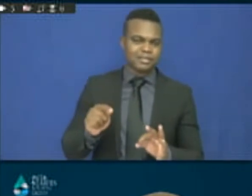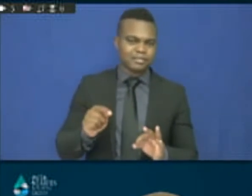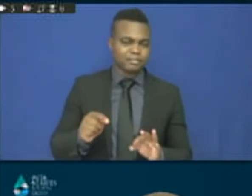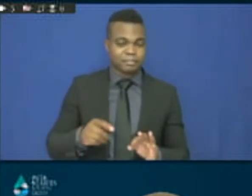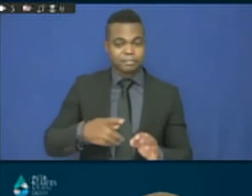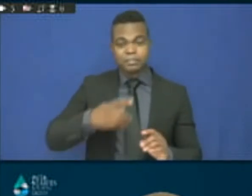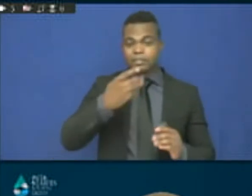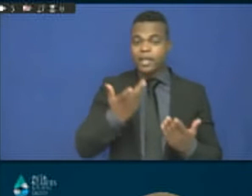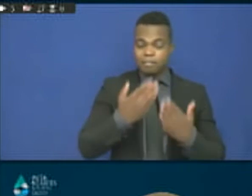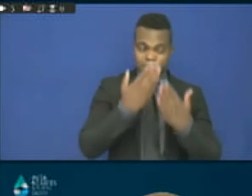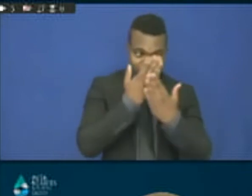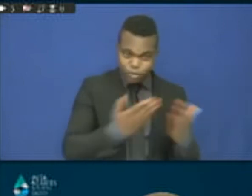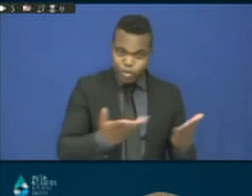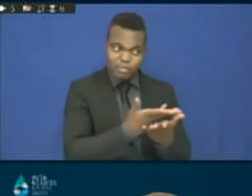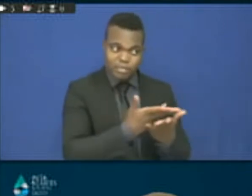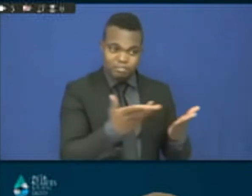that